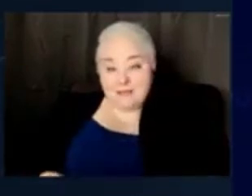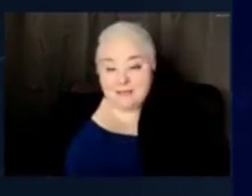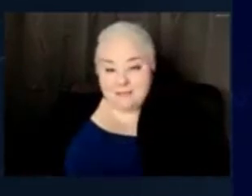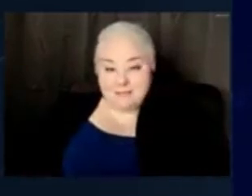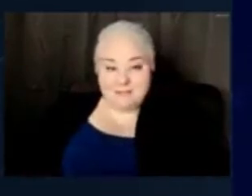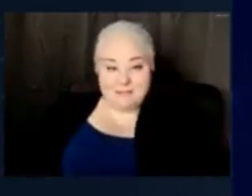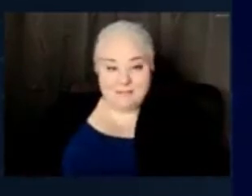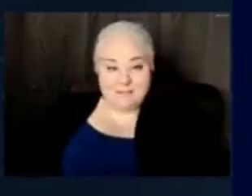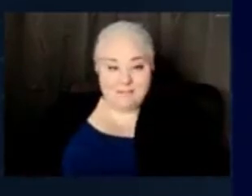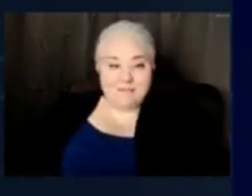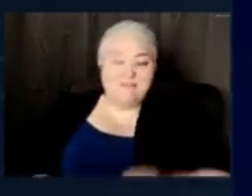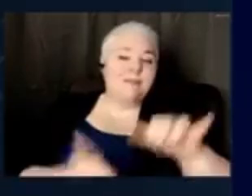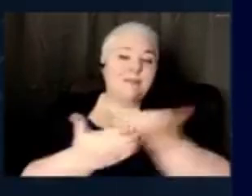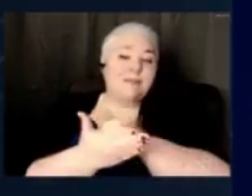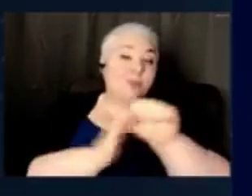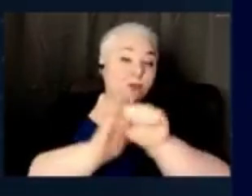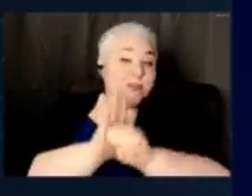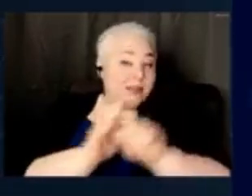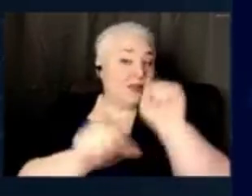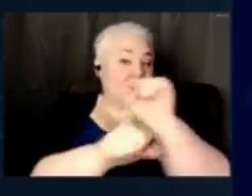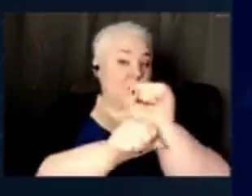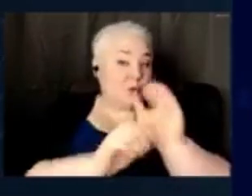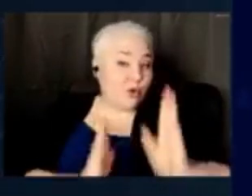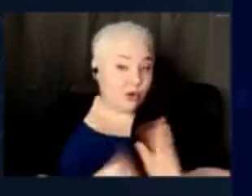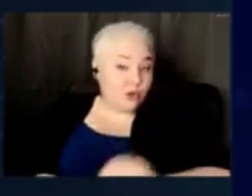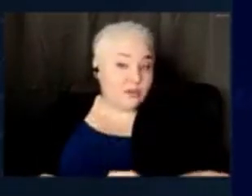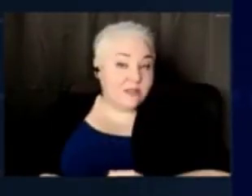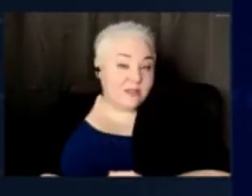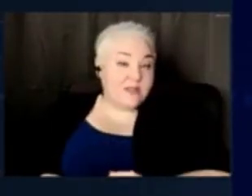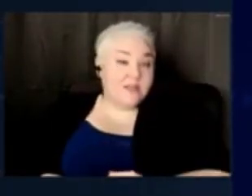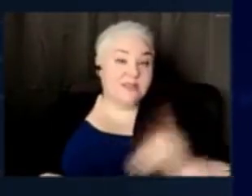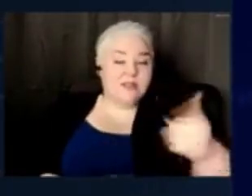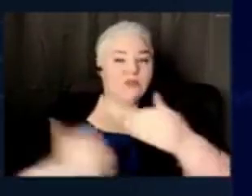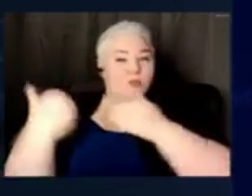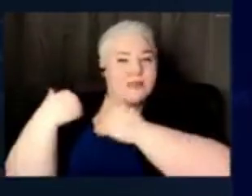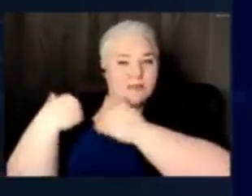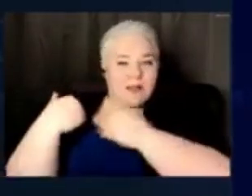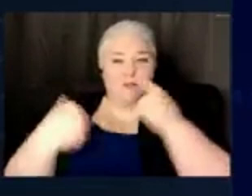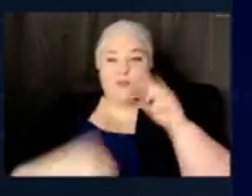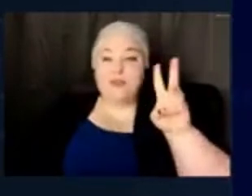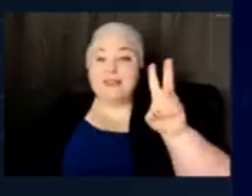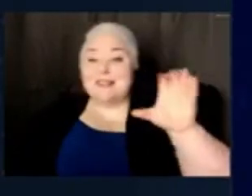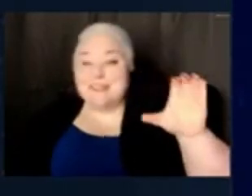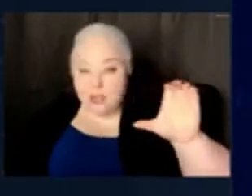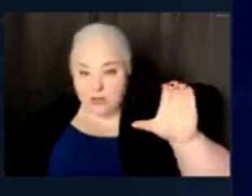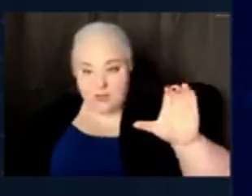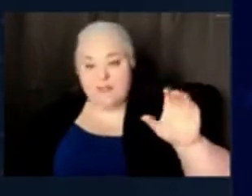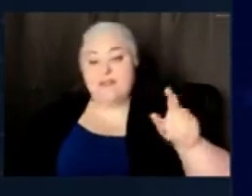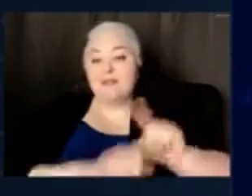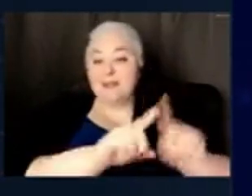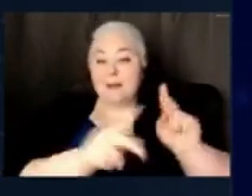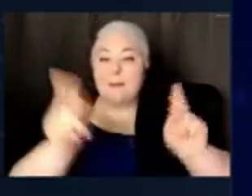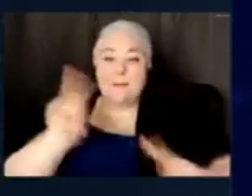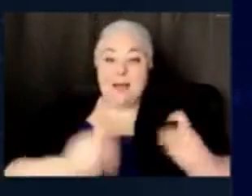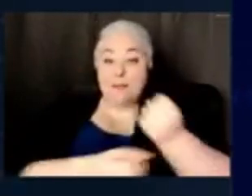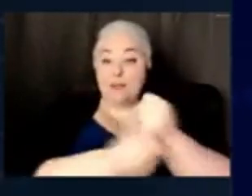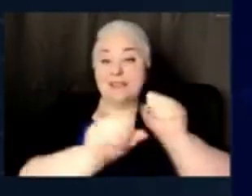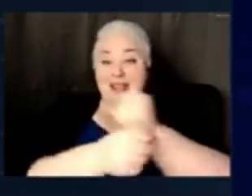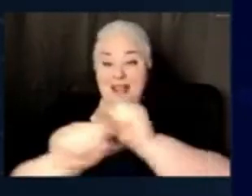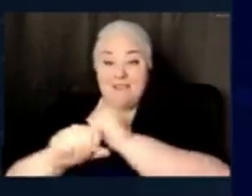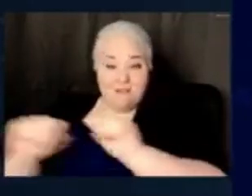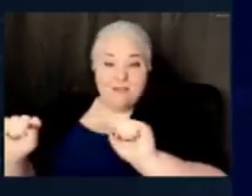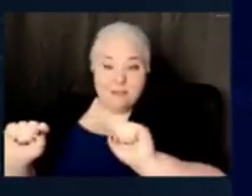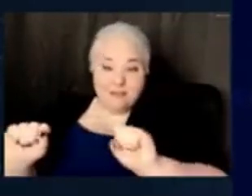New York state workers alone were responsible for 600 saves. Save the lives of 600 people.